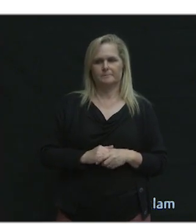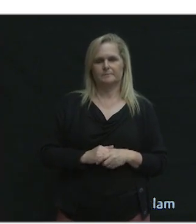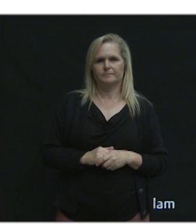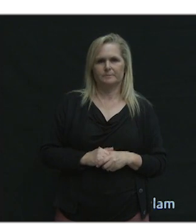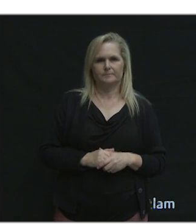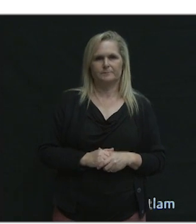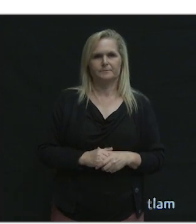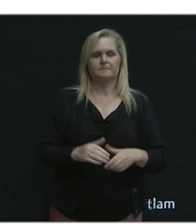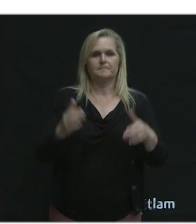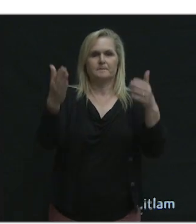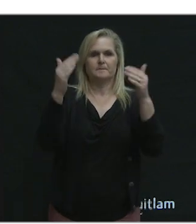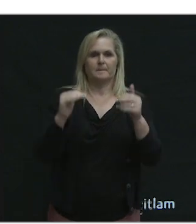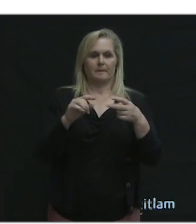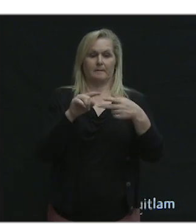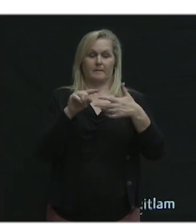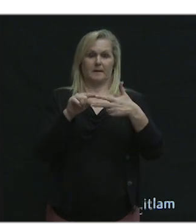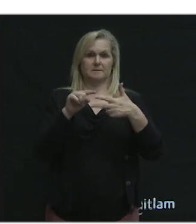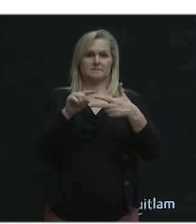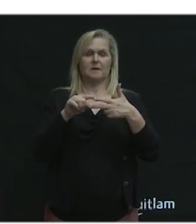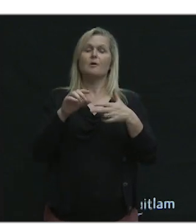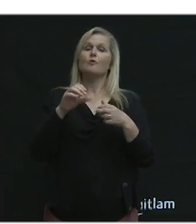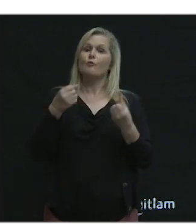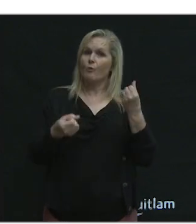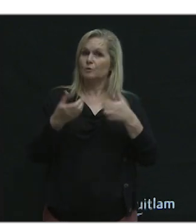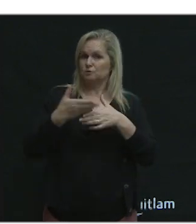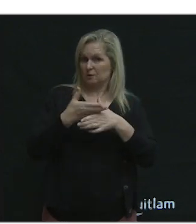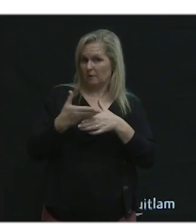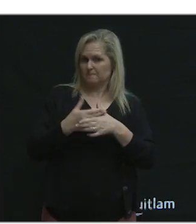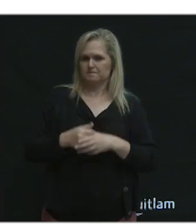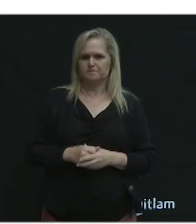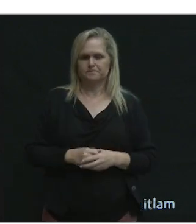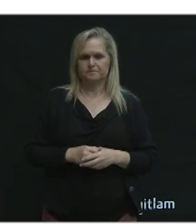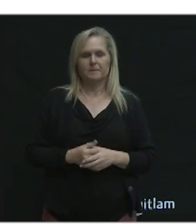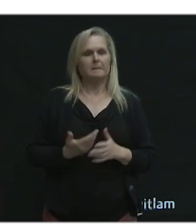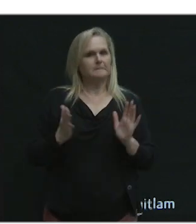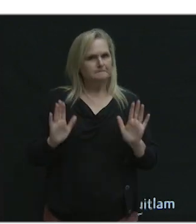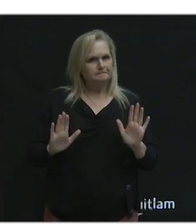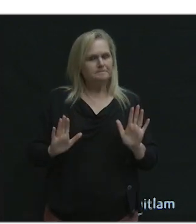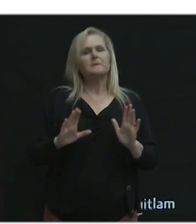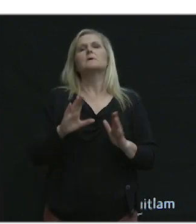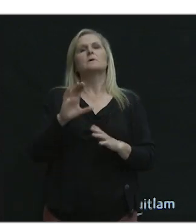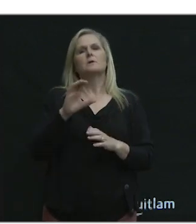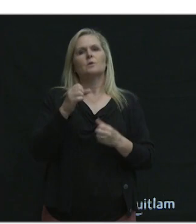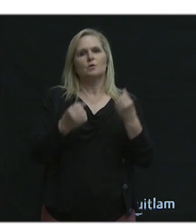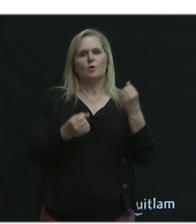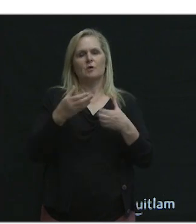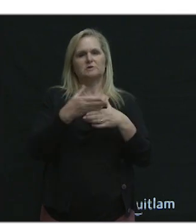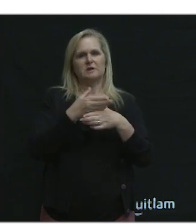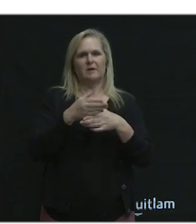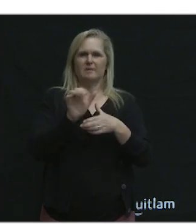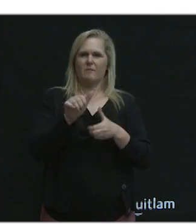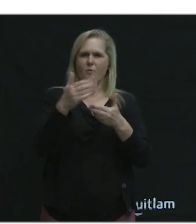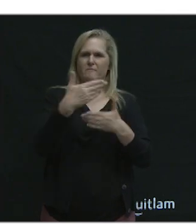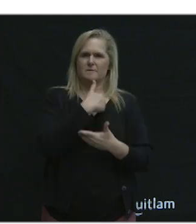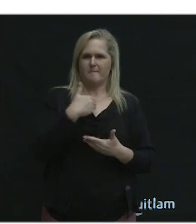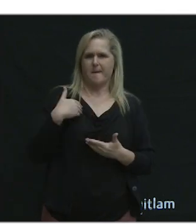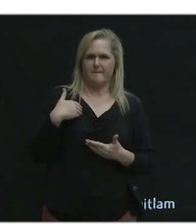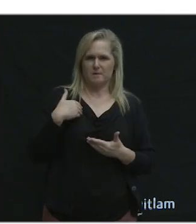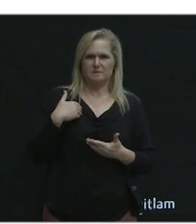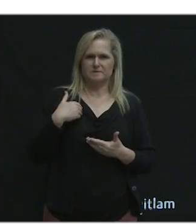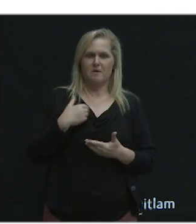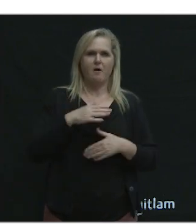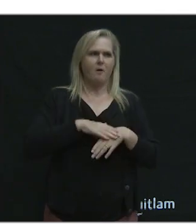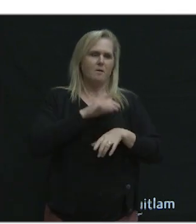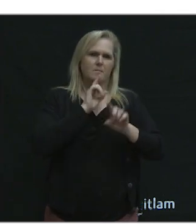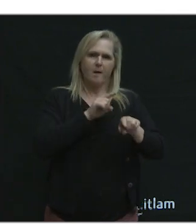Now the second topic I want to touch on is car sharing. Again, car sharing offers members on-demand